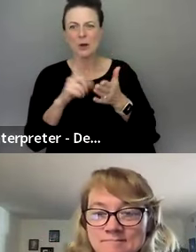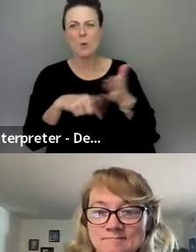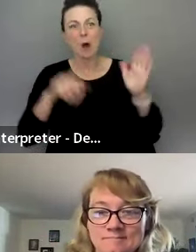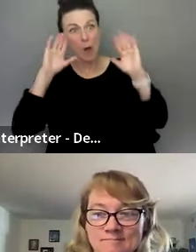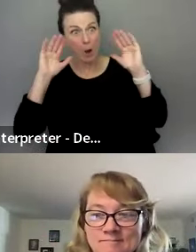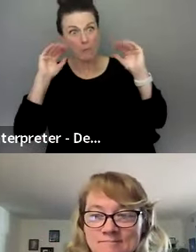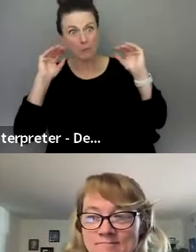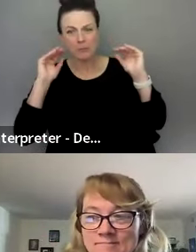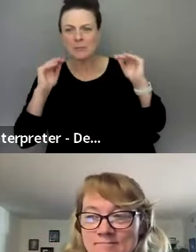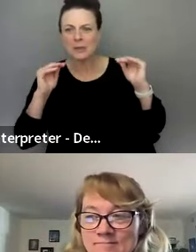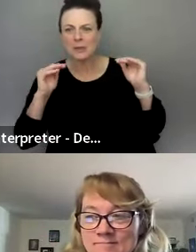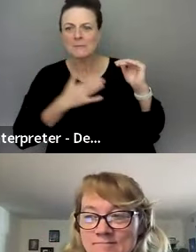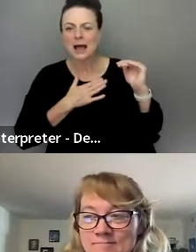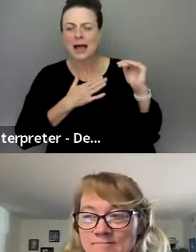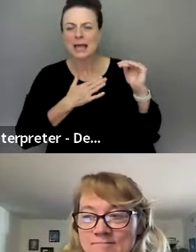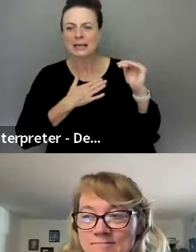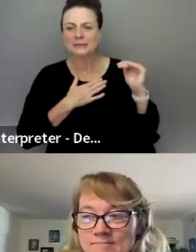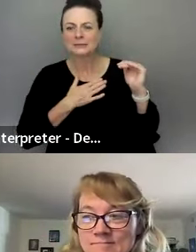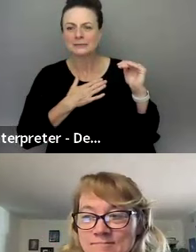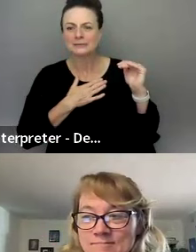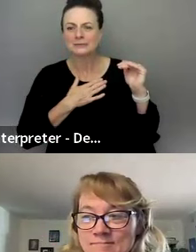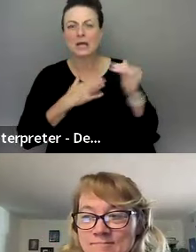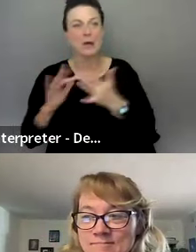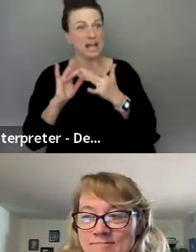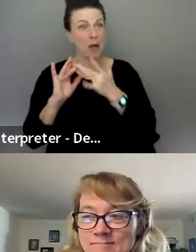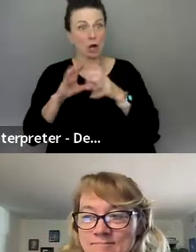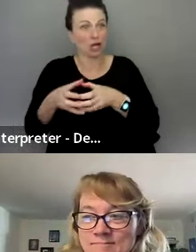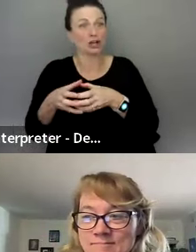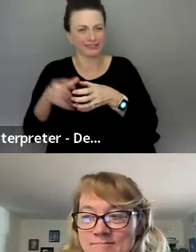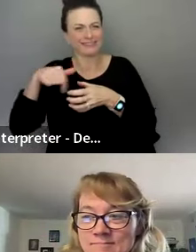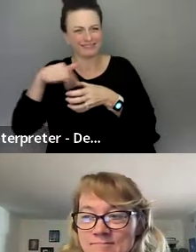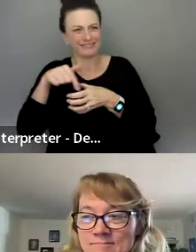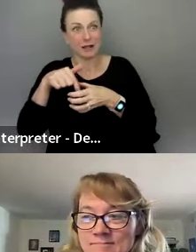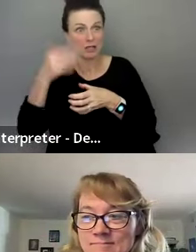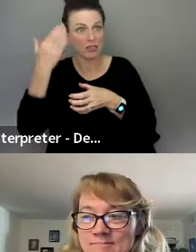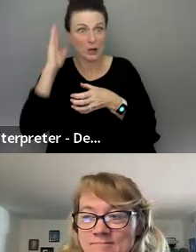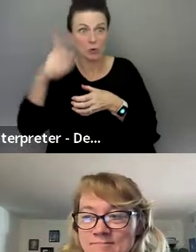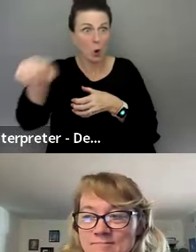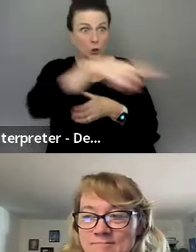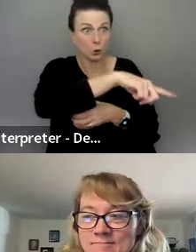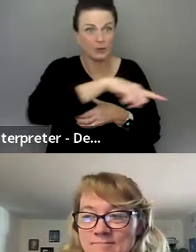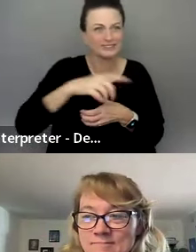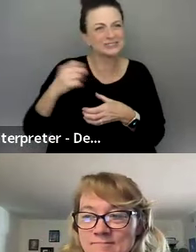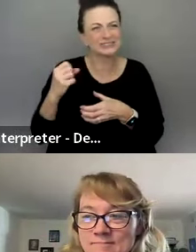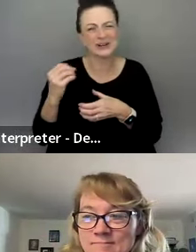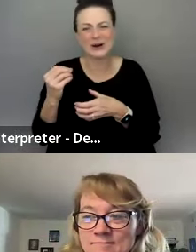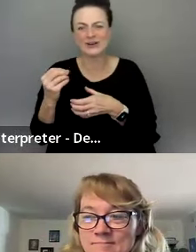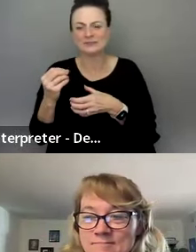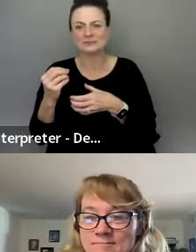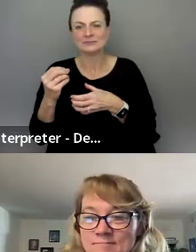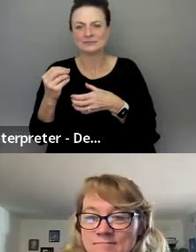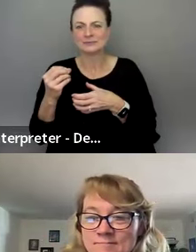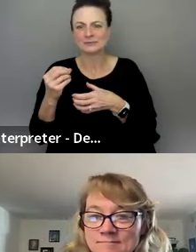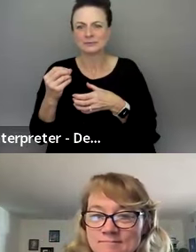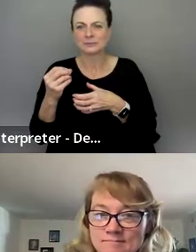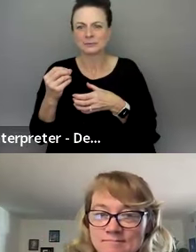uh, my, uh, my network doesn't, doesn't know you. So we said that in, uh,